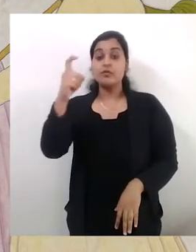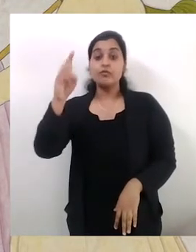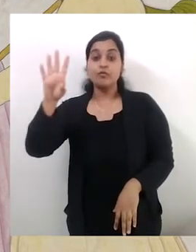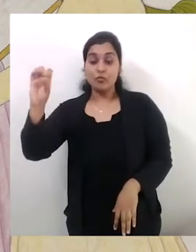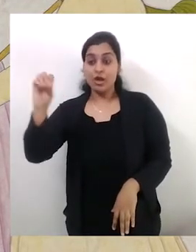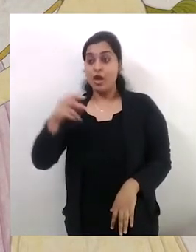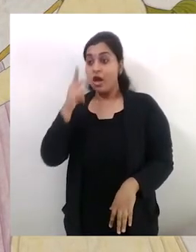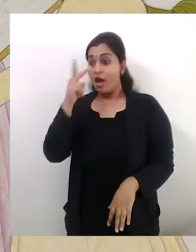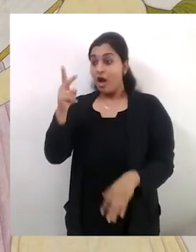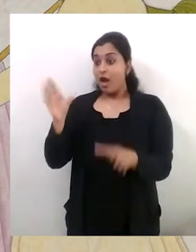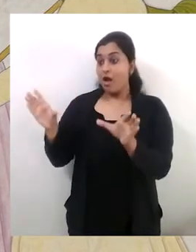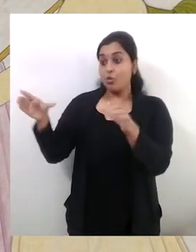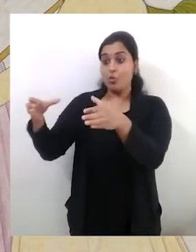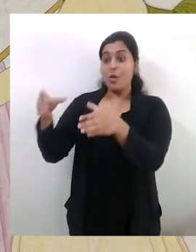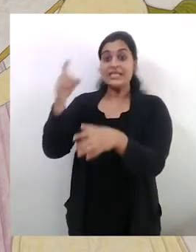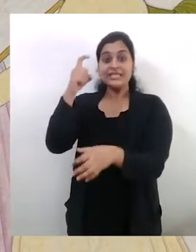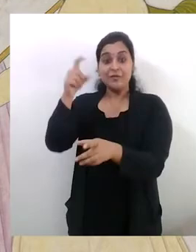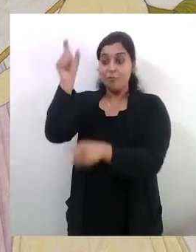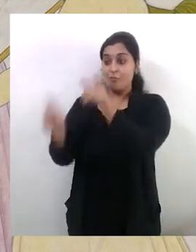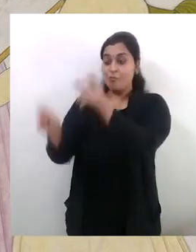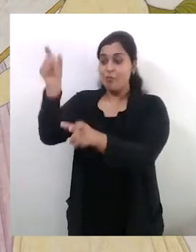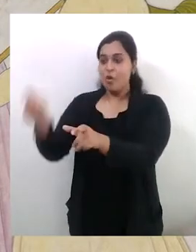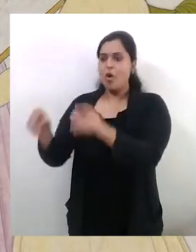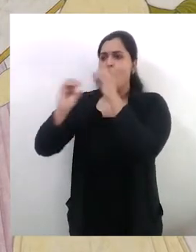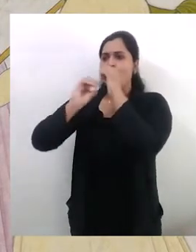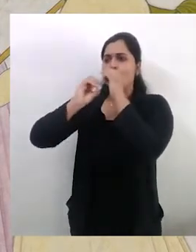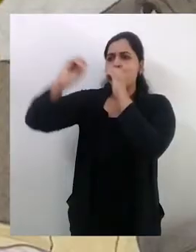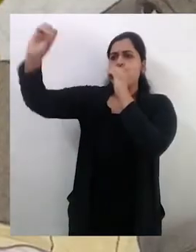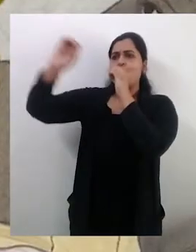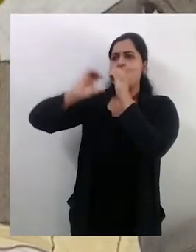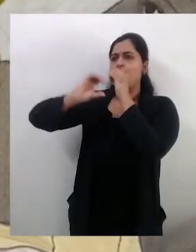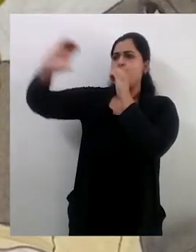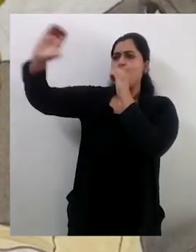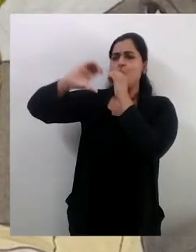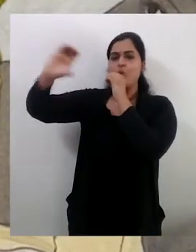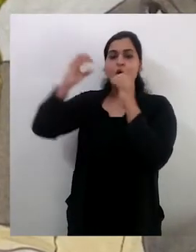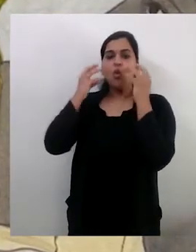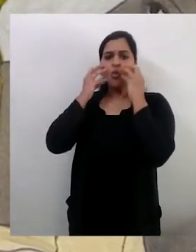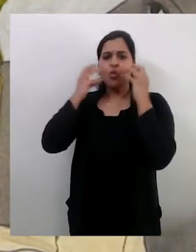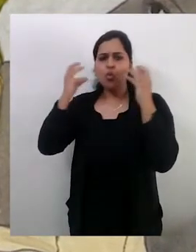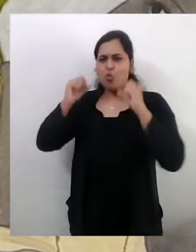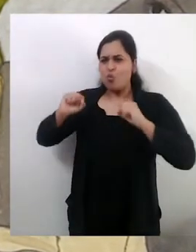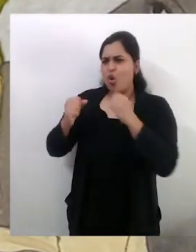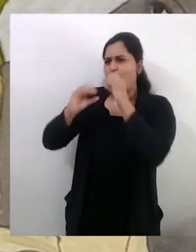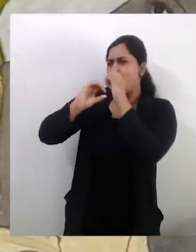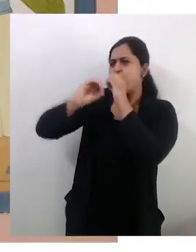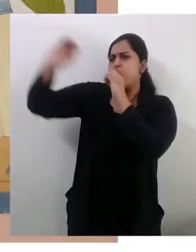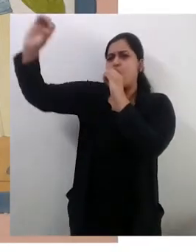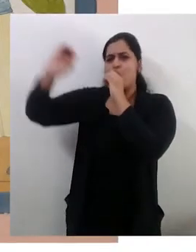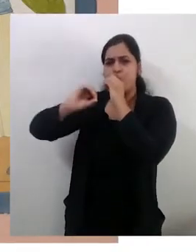musicians playing Pahari horns with long pipes known as tulhi, their cheeks puffed out with the effort.